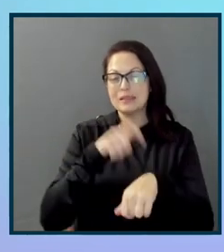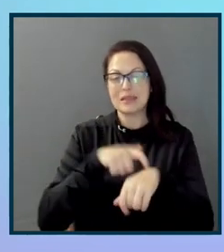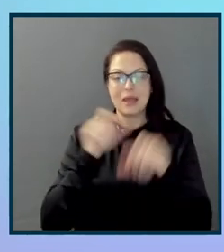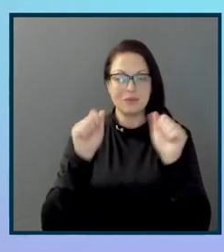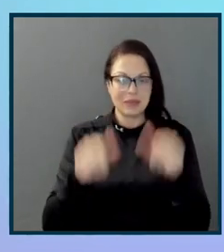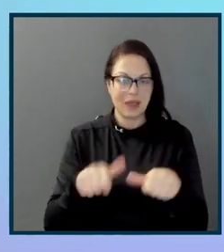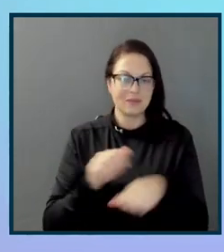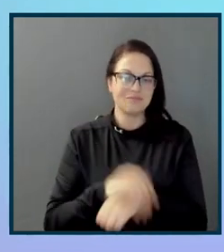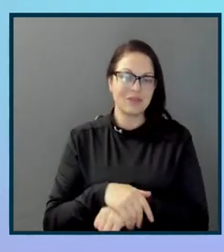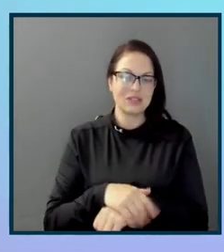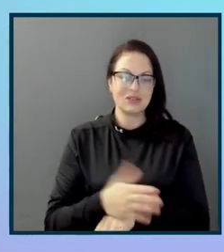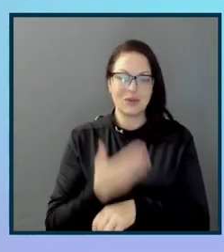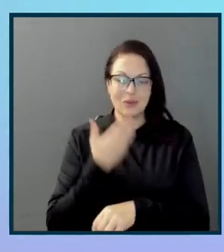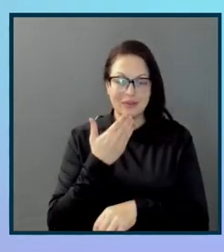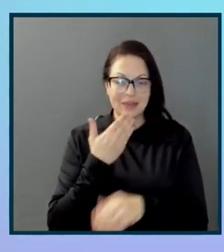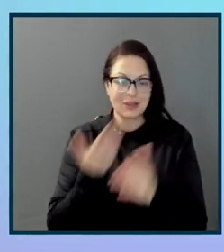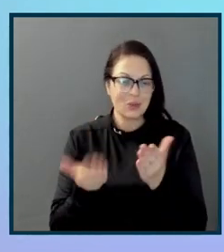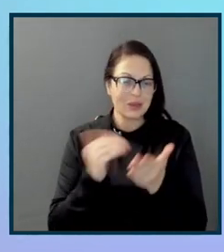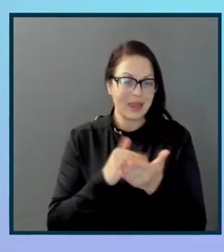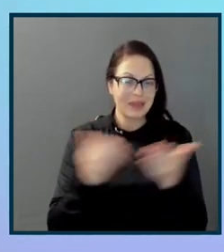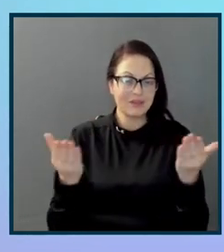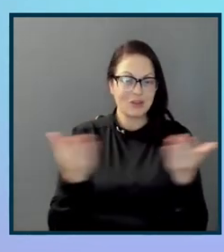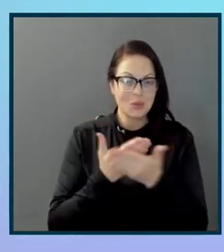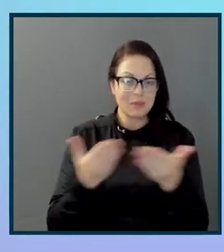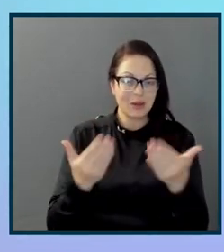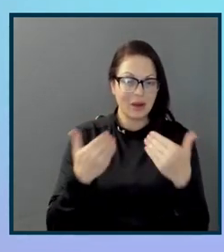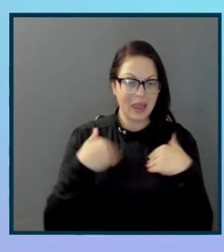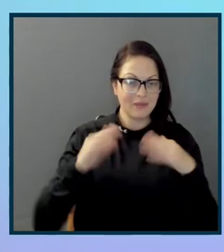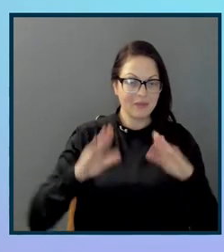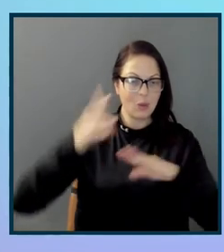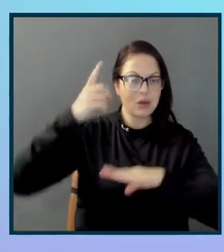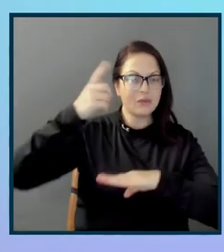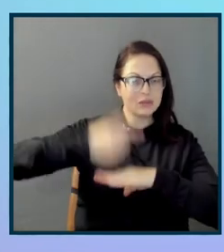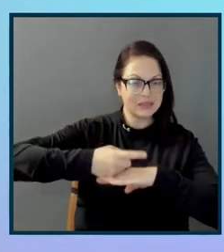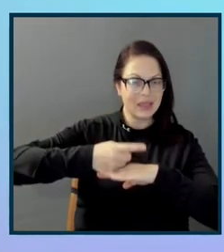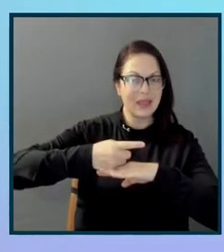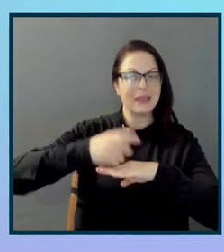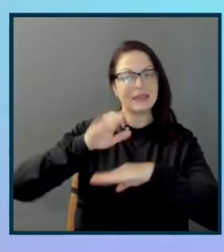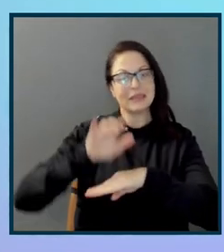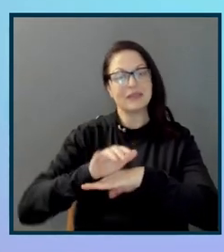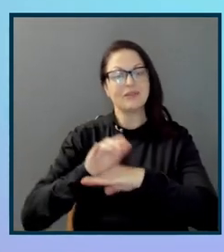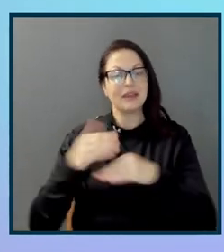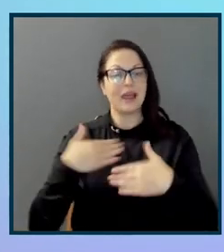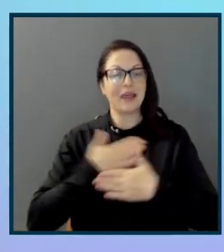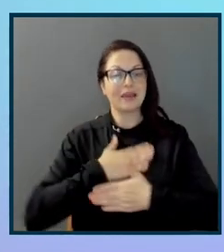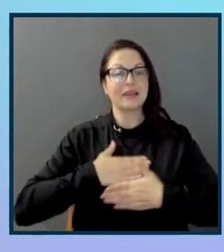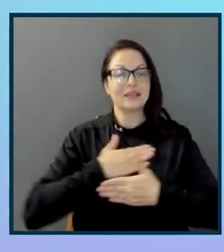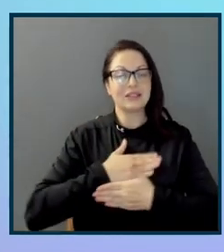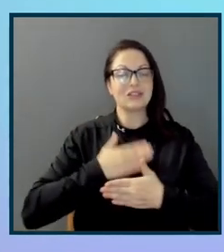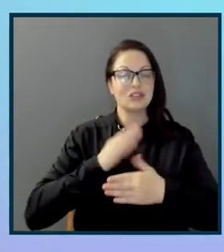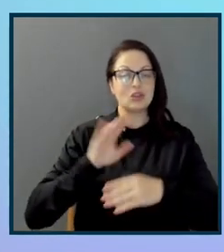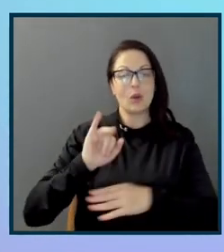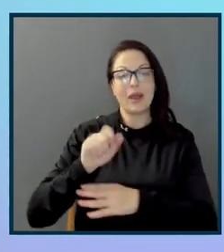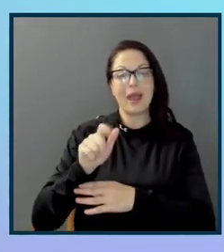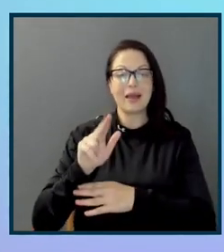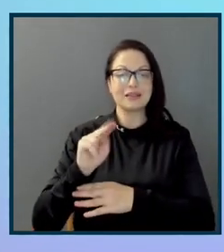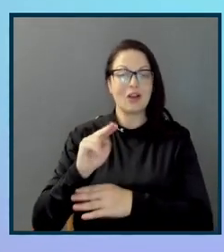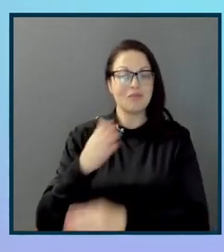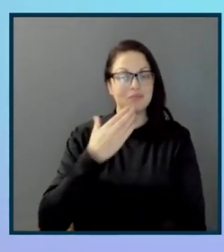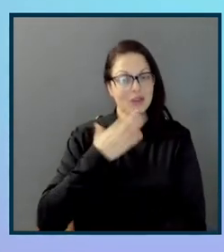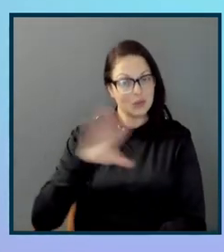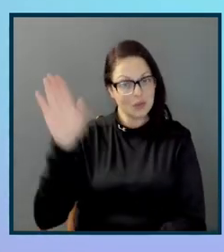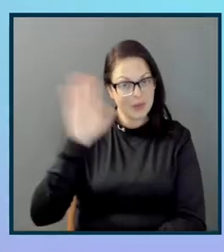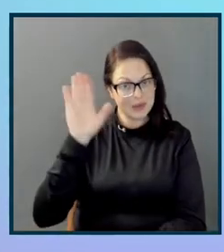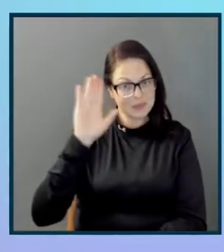So, thank you again for attending. Have a great day, evening, and enjoy the rest of EXCON. Thanks.